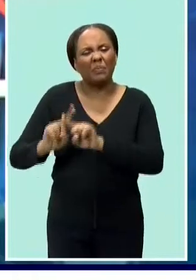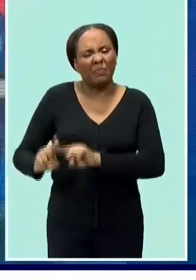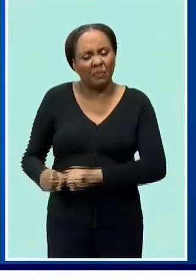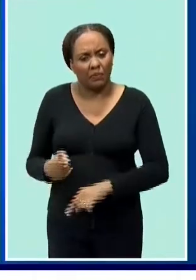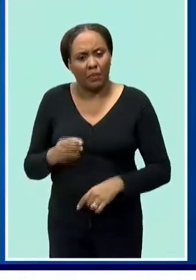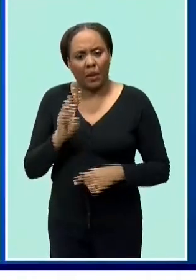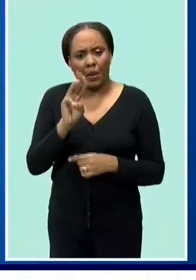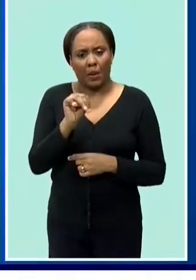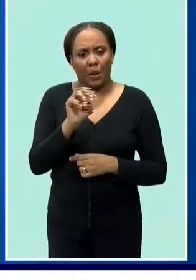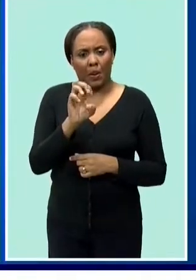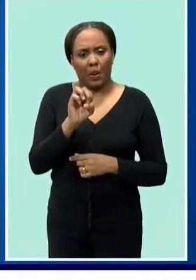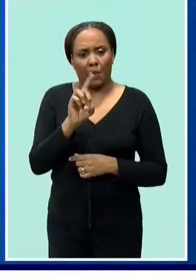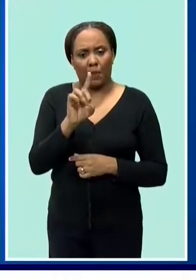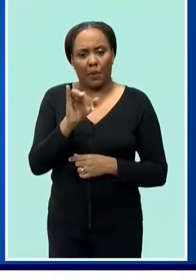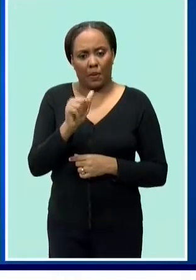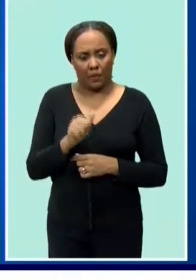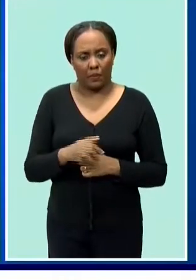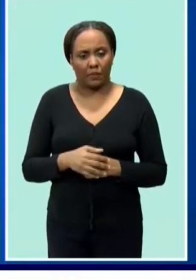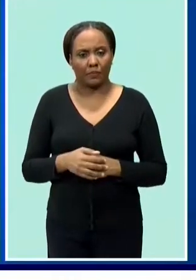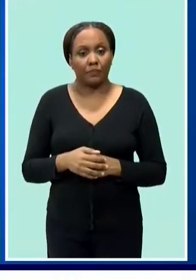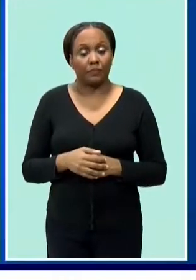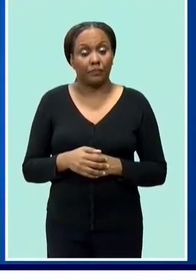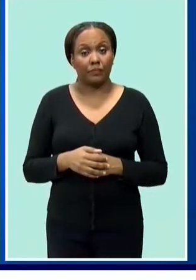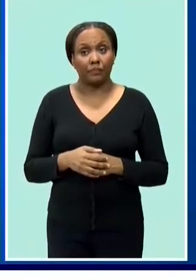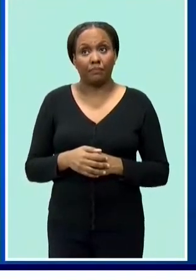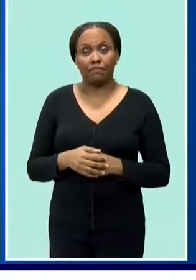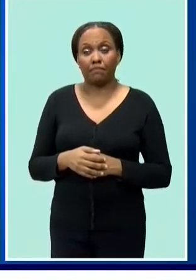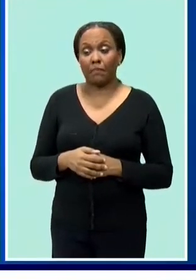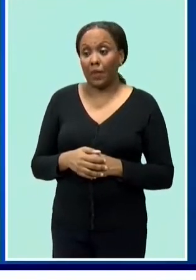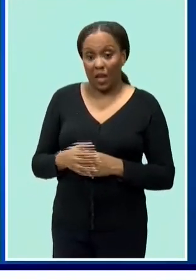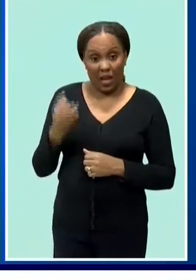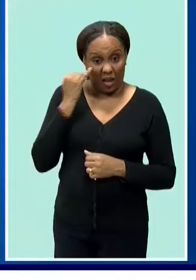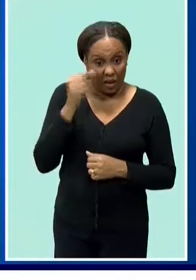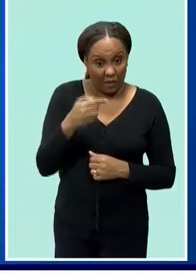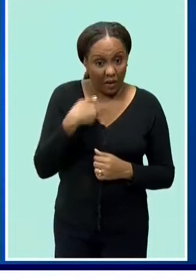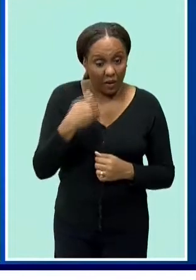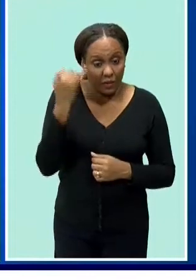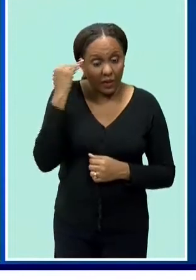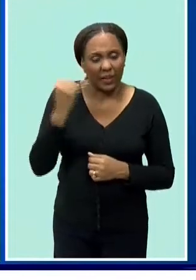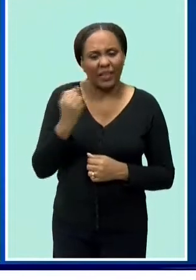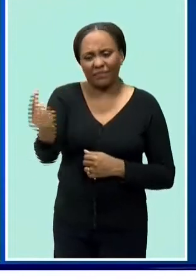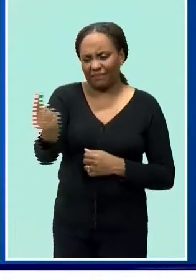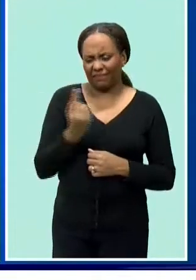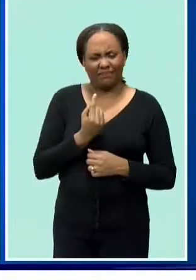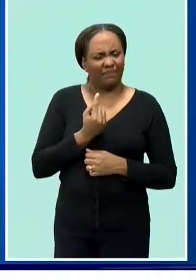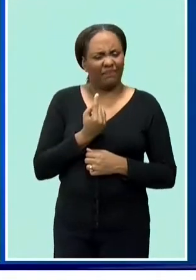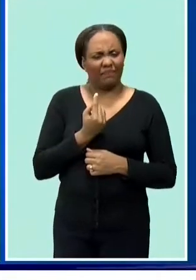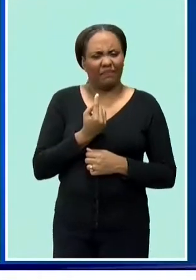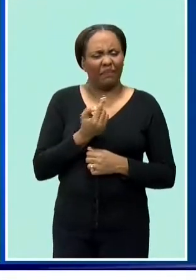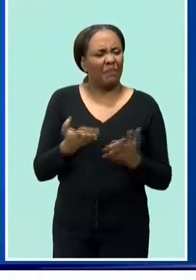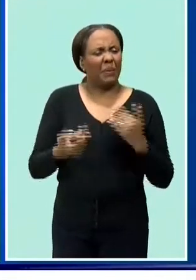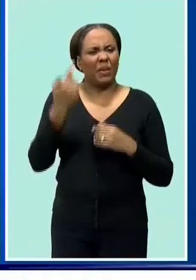come to us with the ideas i never think that your idea is a foolish one